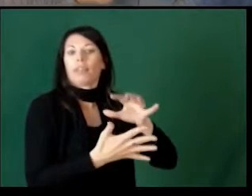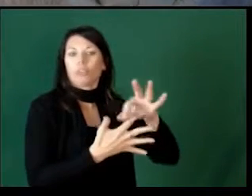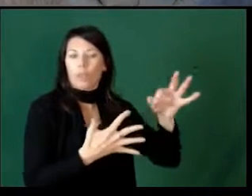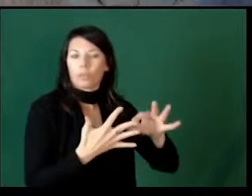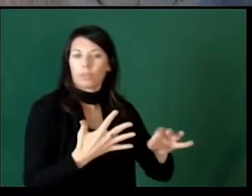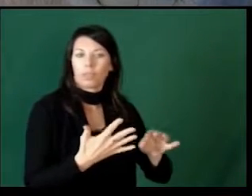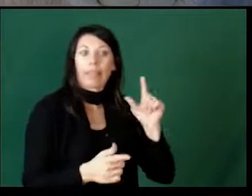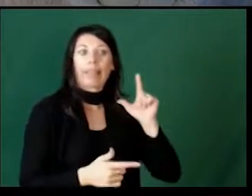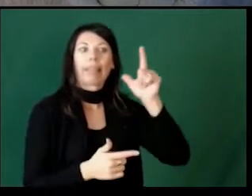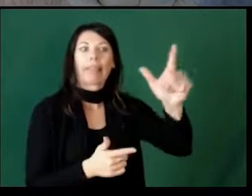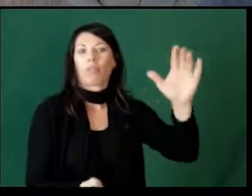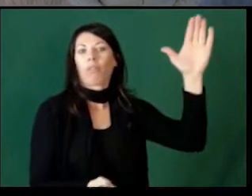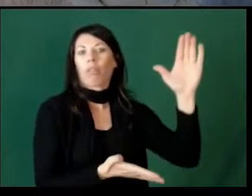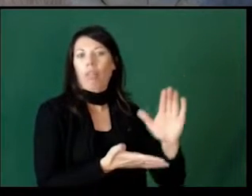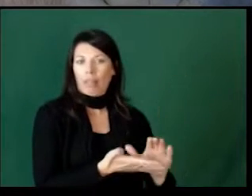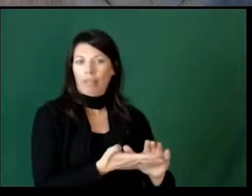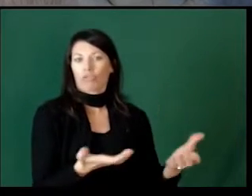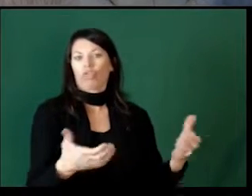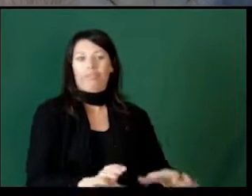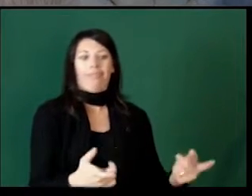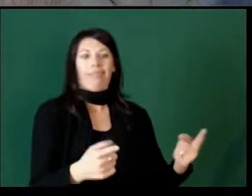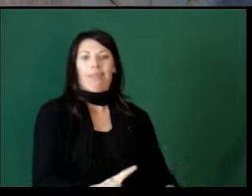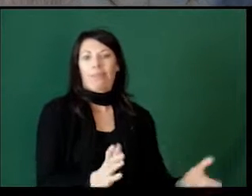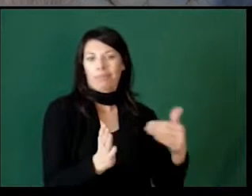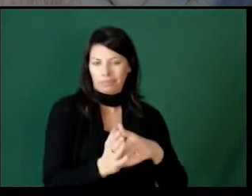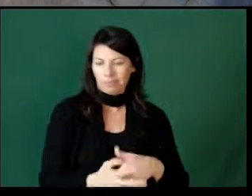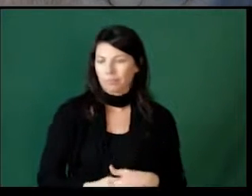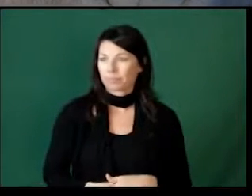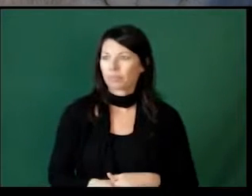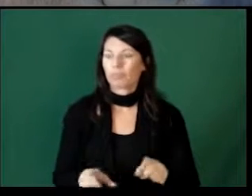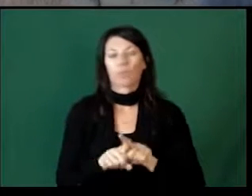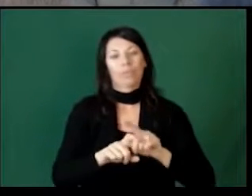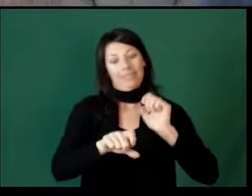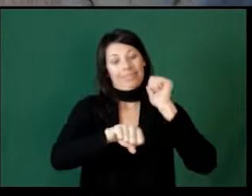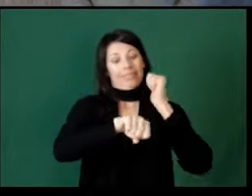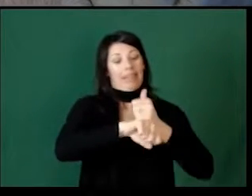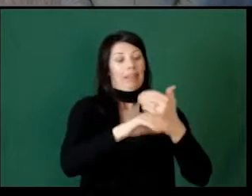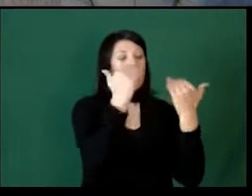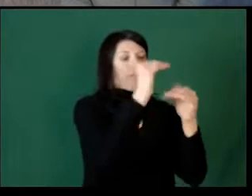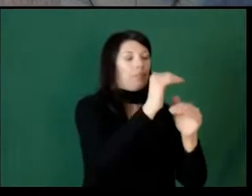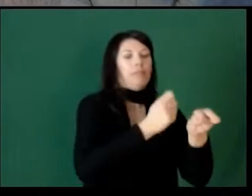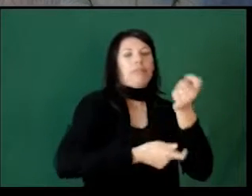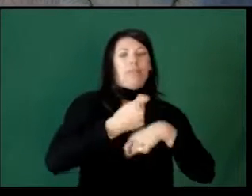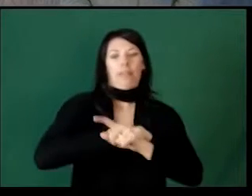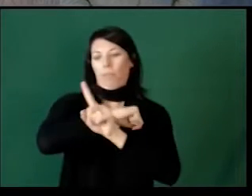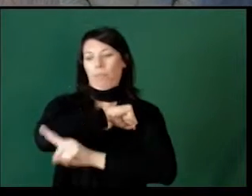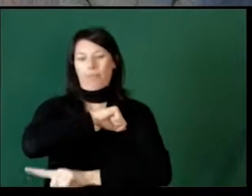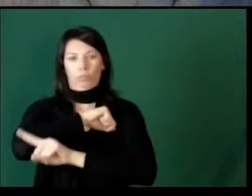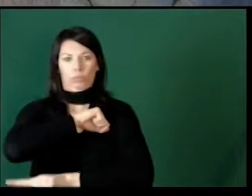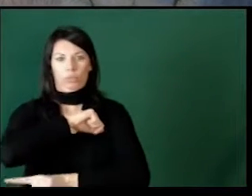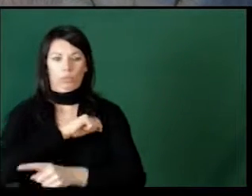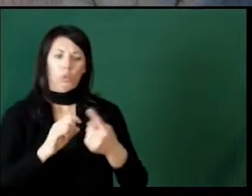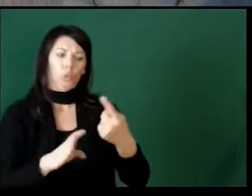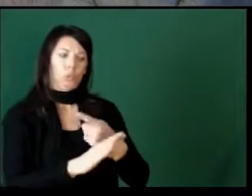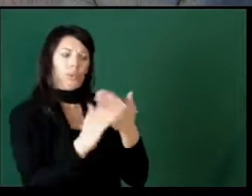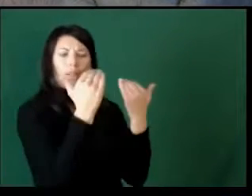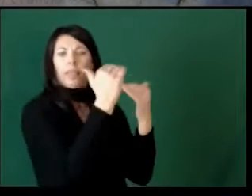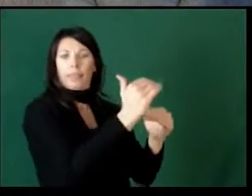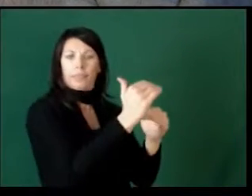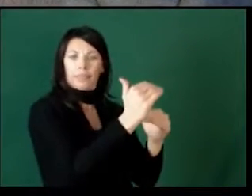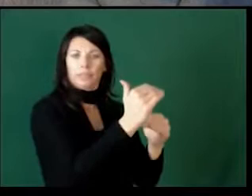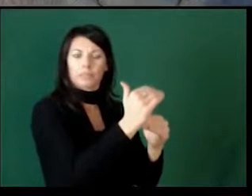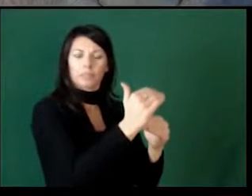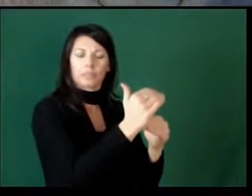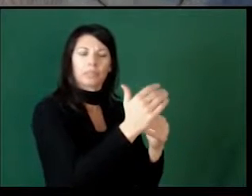from so that they're less likely to have that behavior again. Setting limits versus punishing. Using those